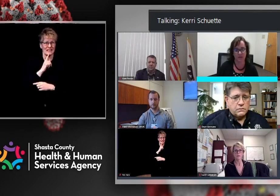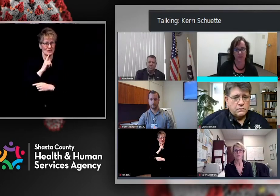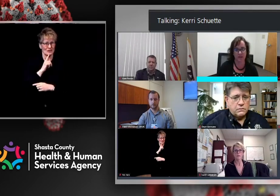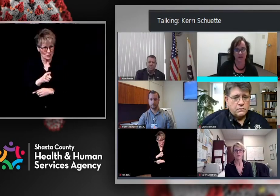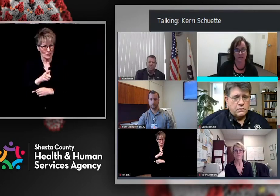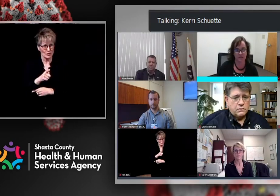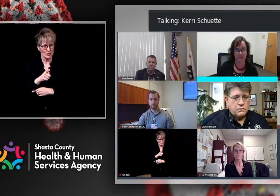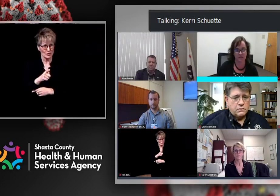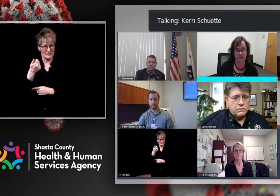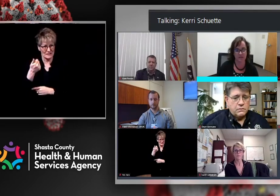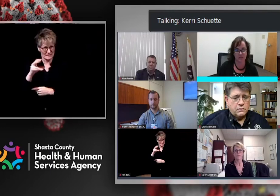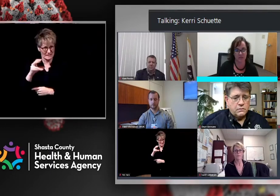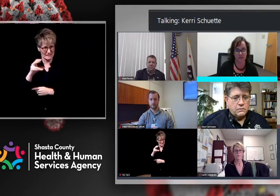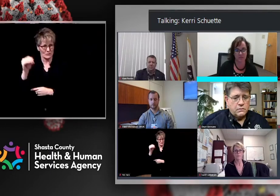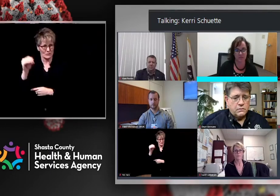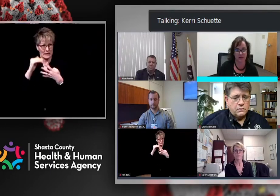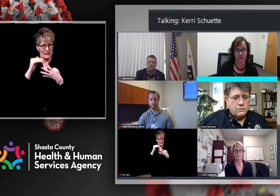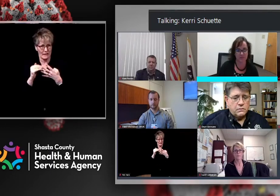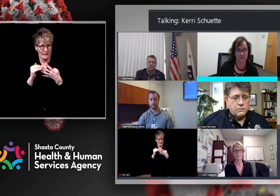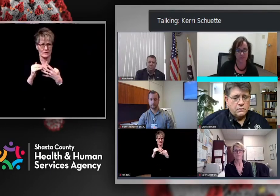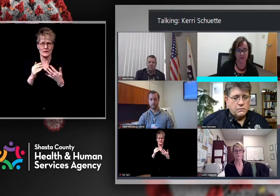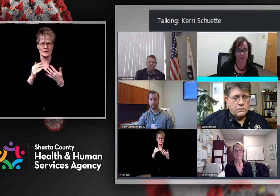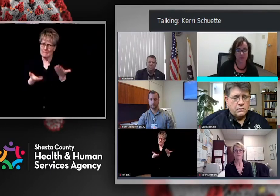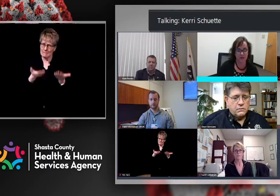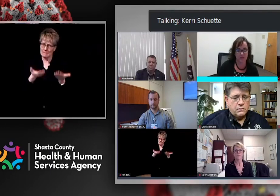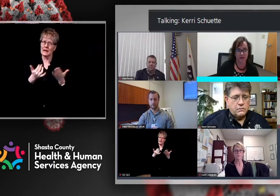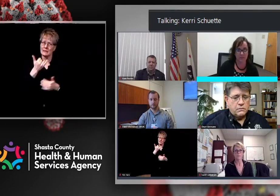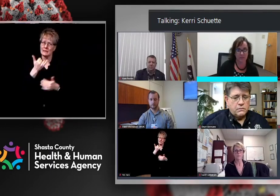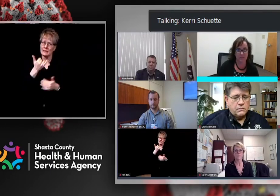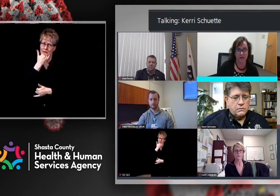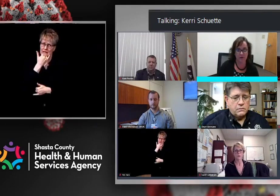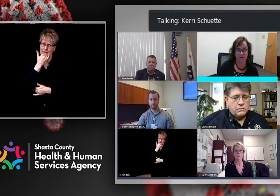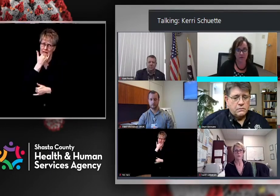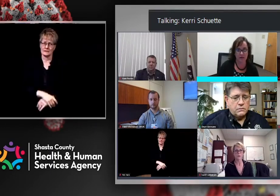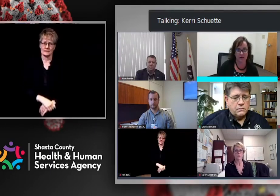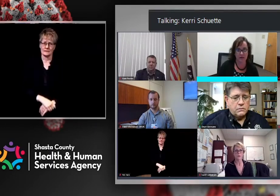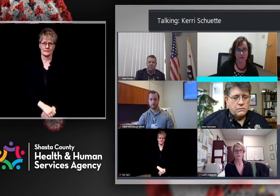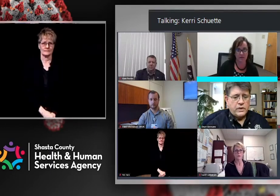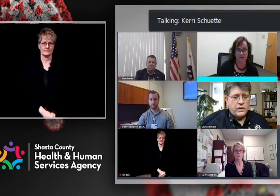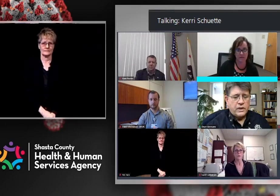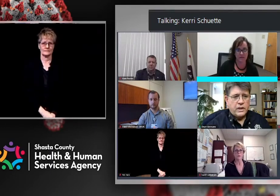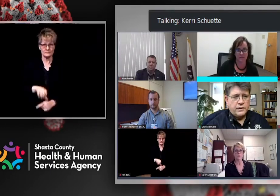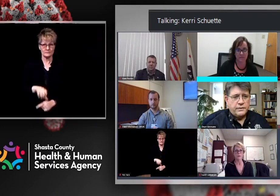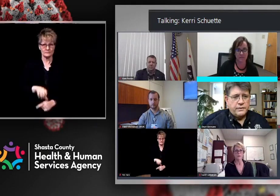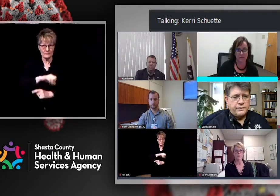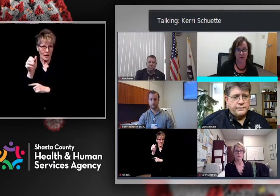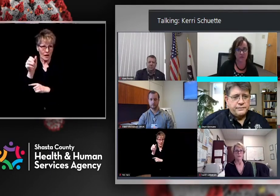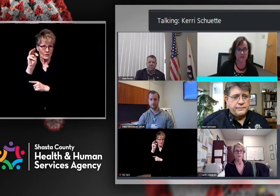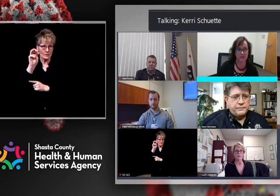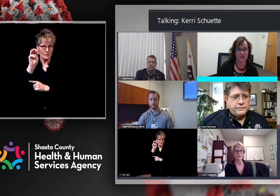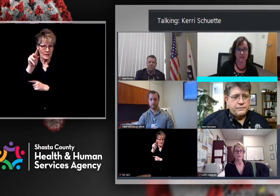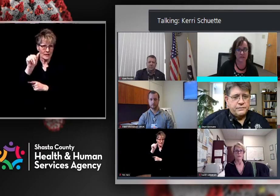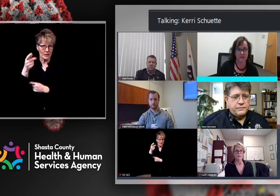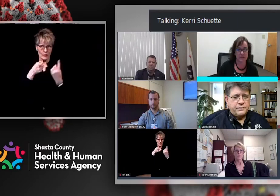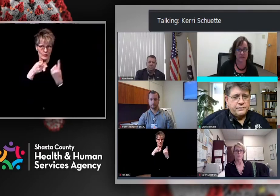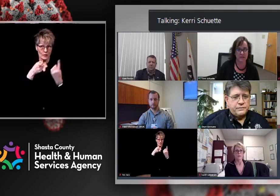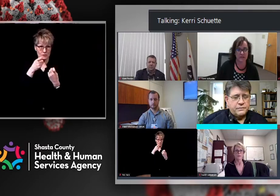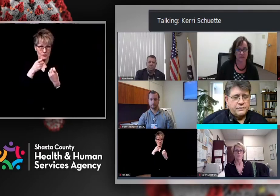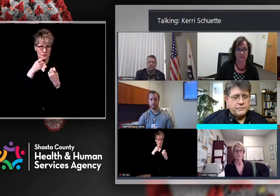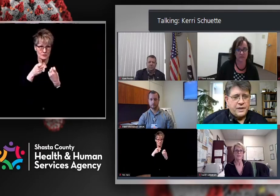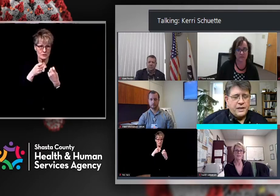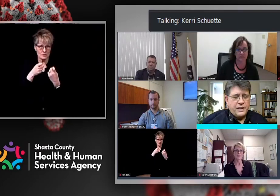in the ICU because it might have been a mistake. Any other media questions? Oh, sorry, Dean, go ahead.